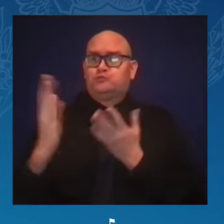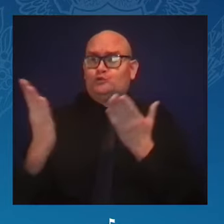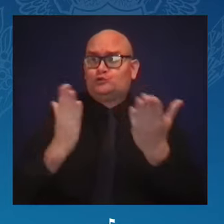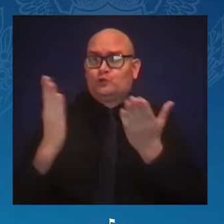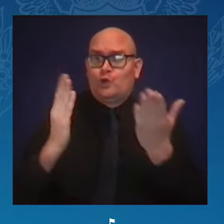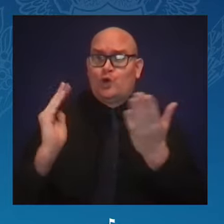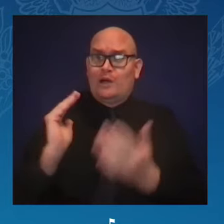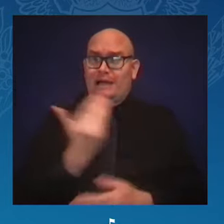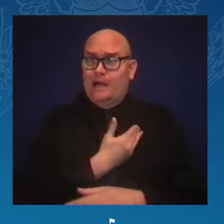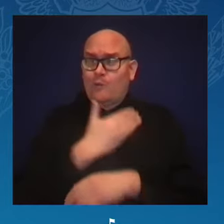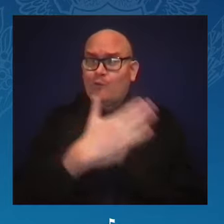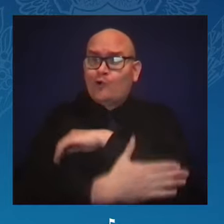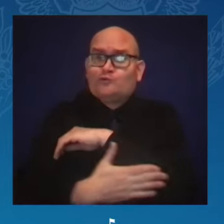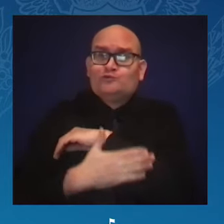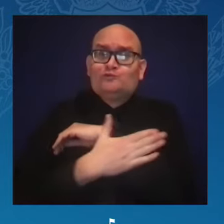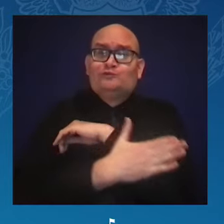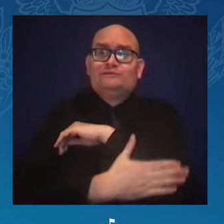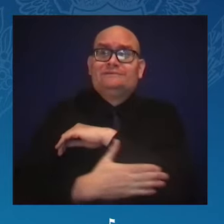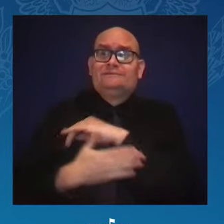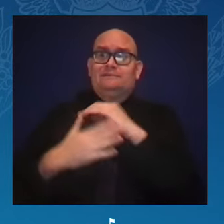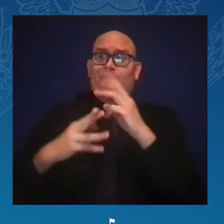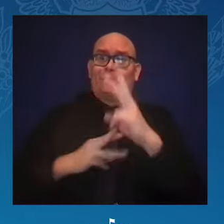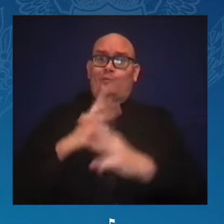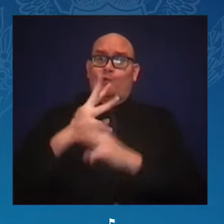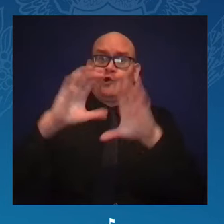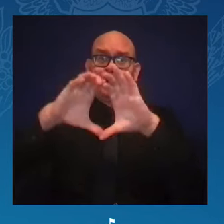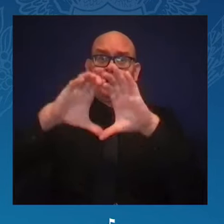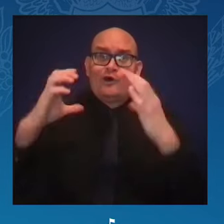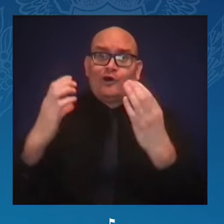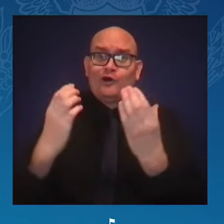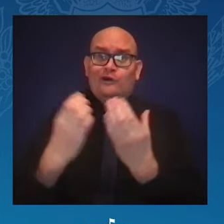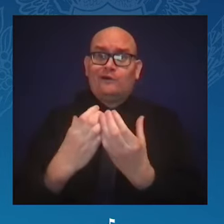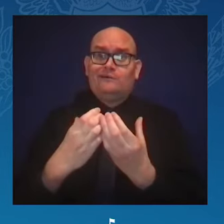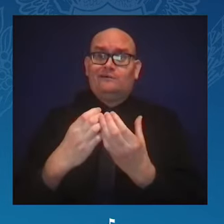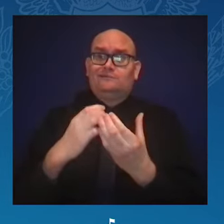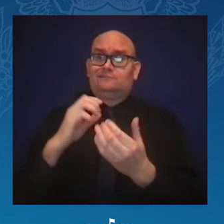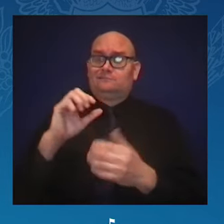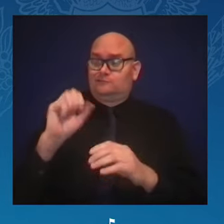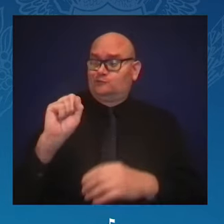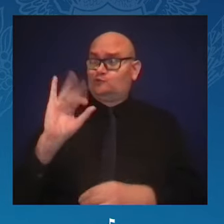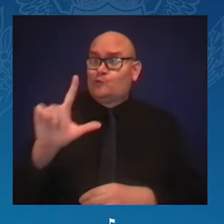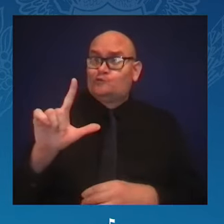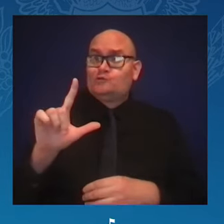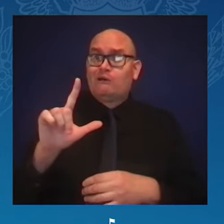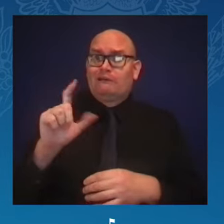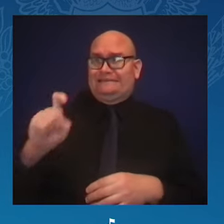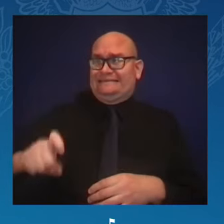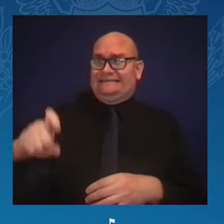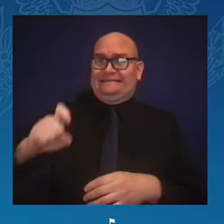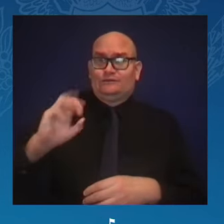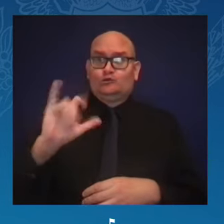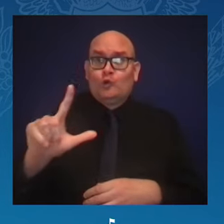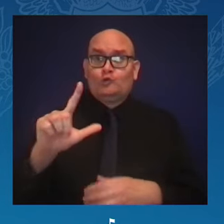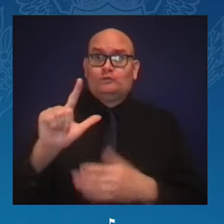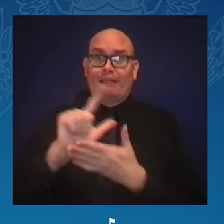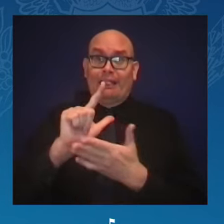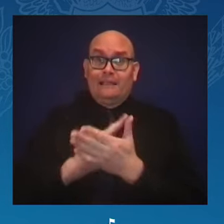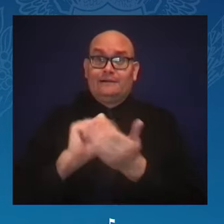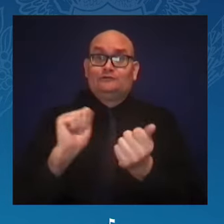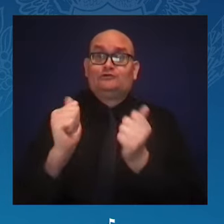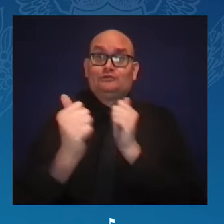social and legal change. And let us think back to what was happening